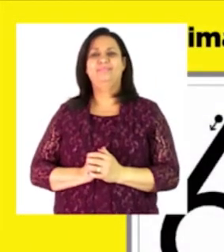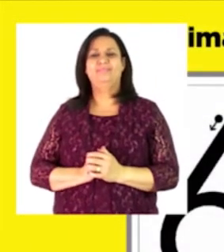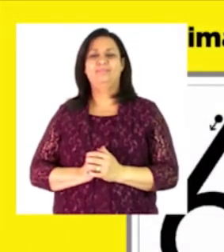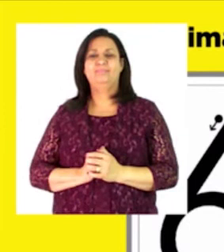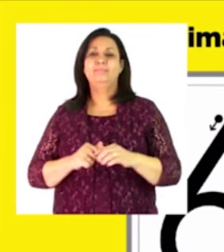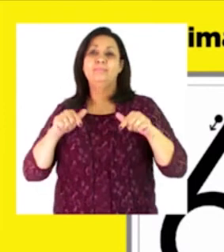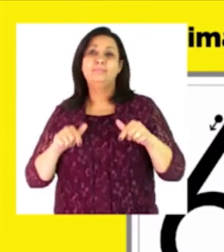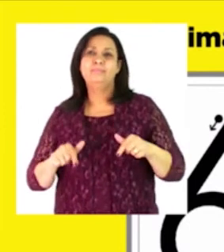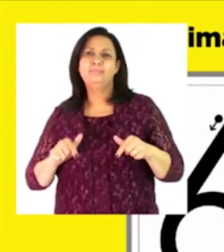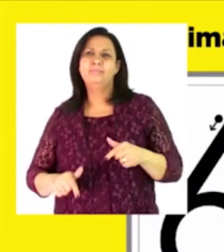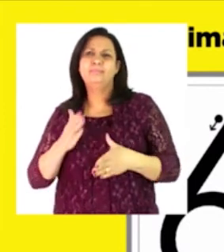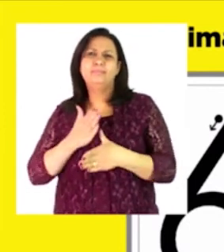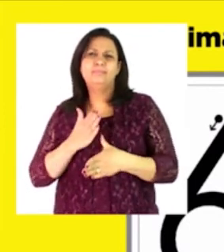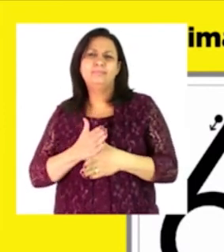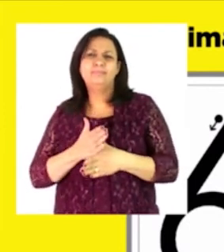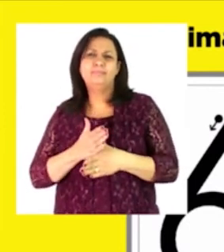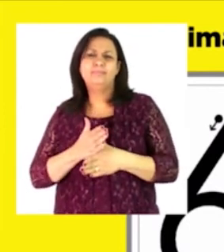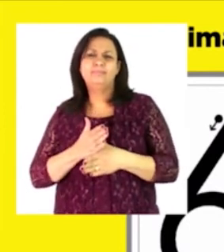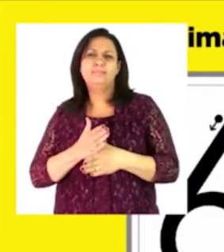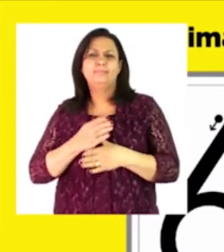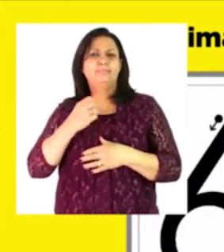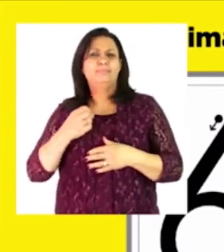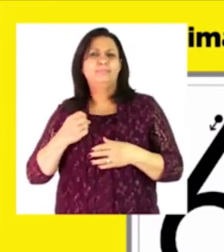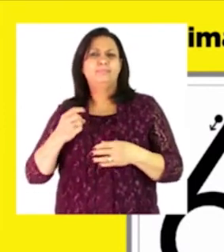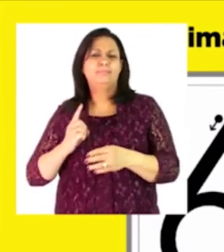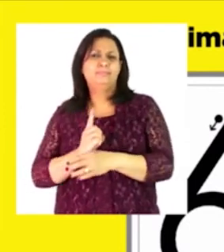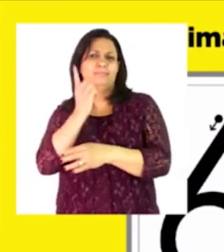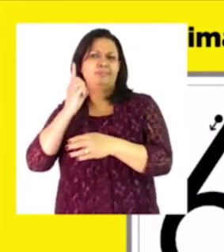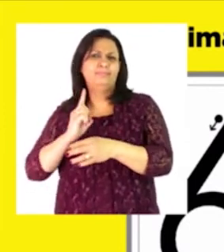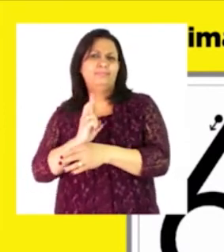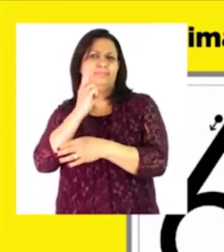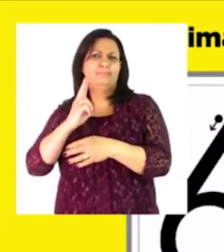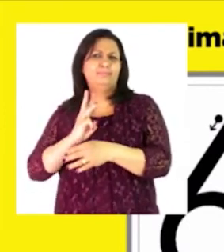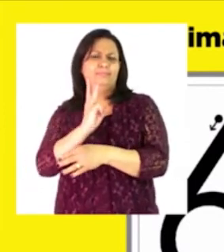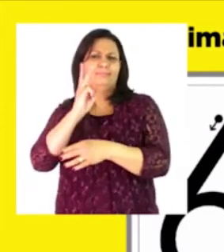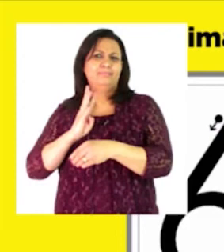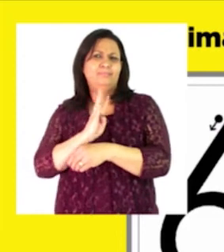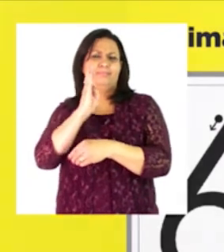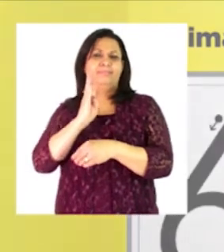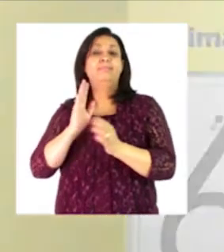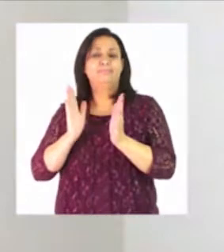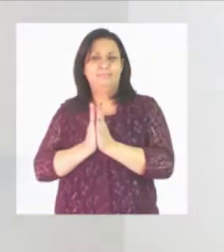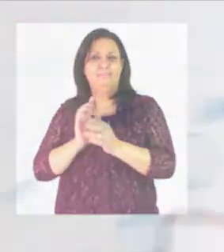today's lesson is on cardinal numbers and time